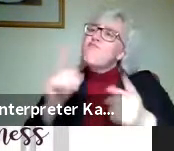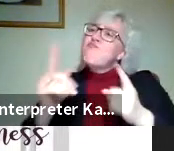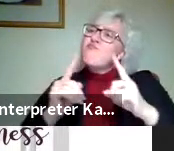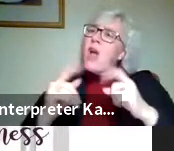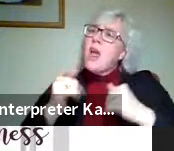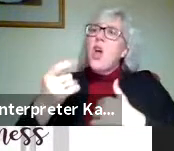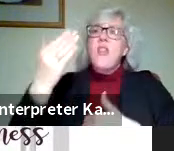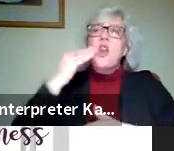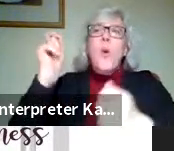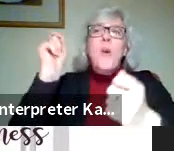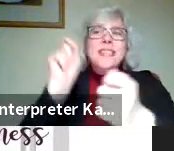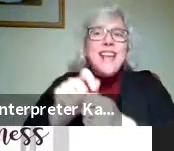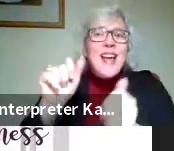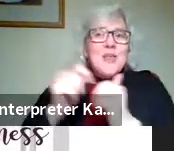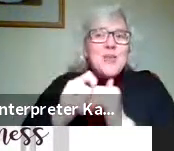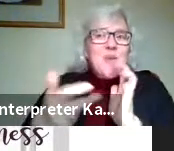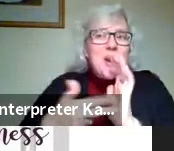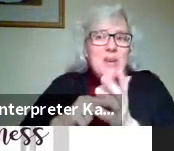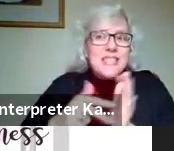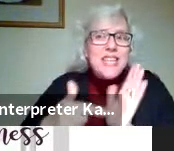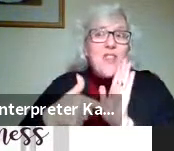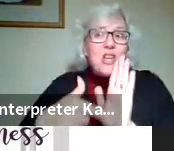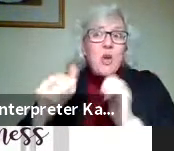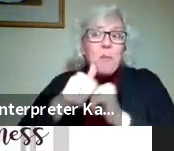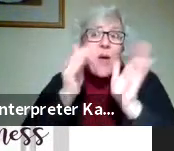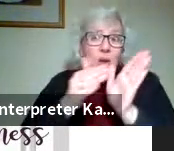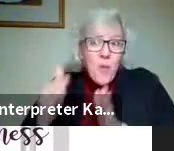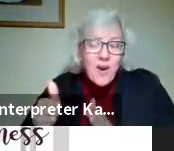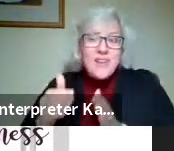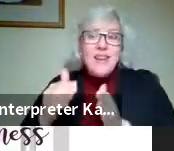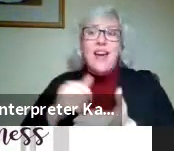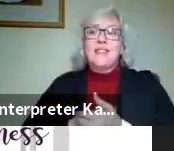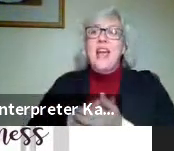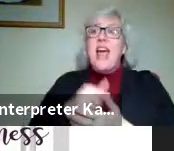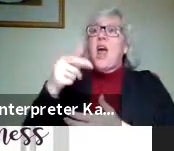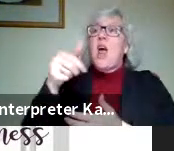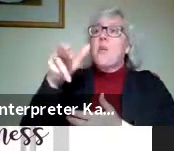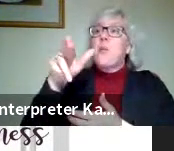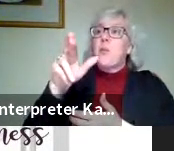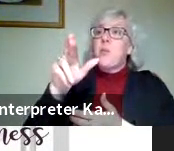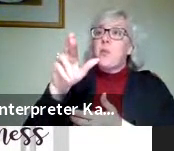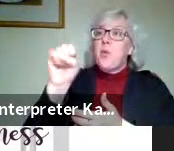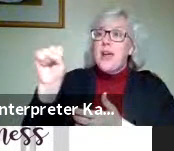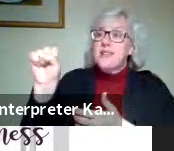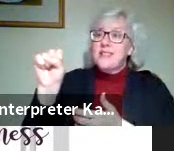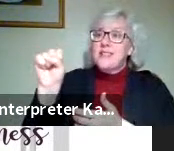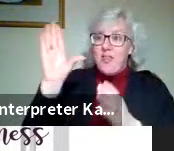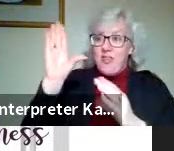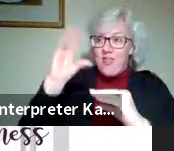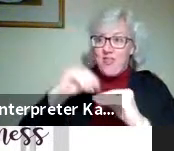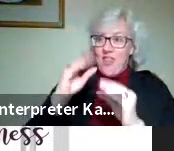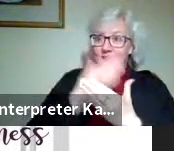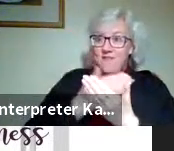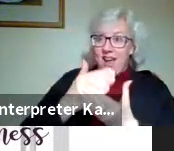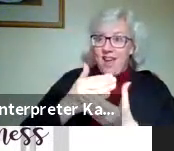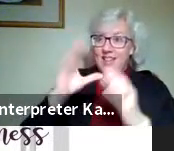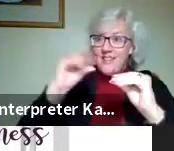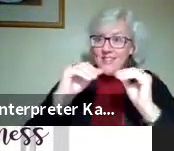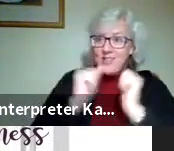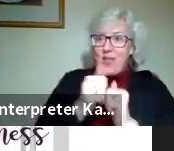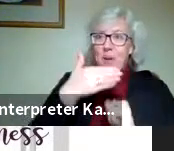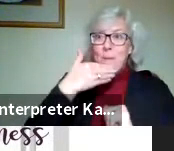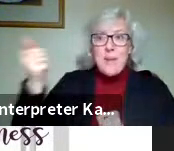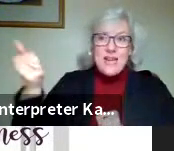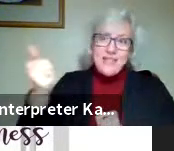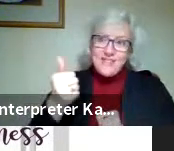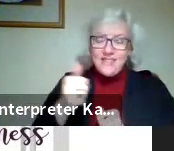know exactly what they're talking about, and they can show them how they organize and pre-press their files. So, congratulations. Chelsea, best of show.